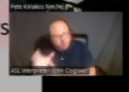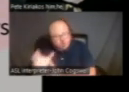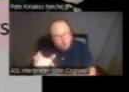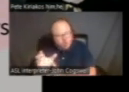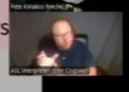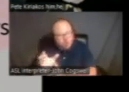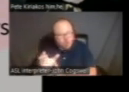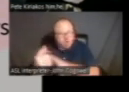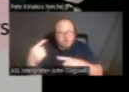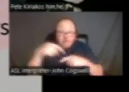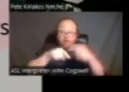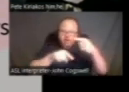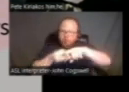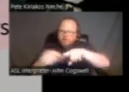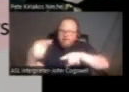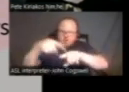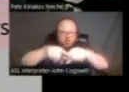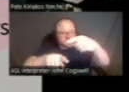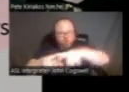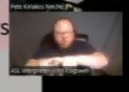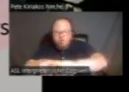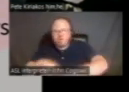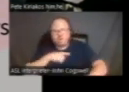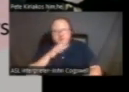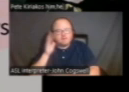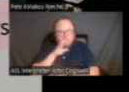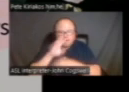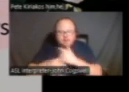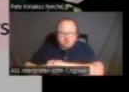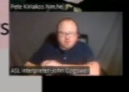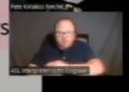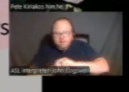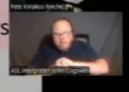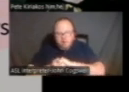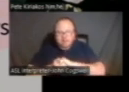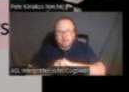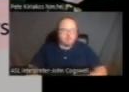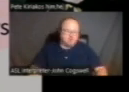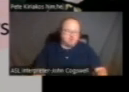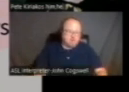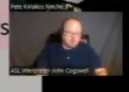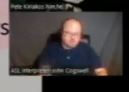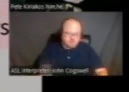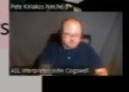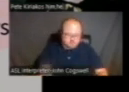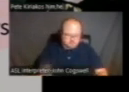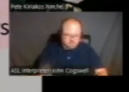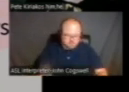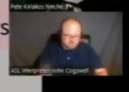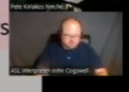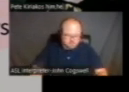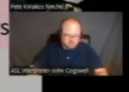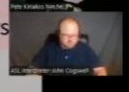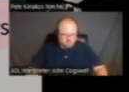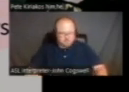intersectional. And we speak about solidarities during these sessions. So our